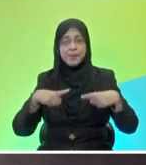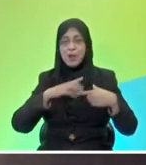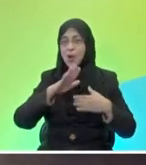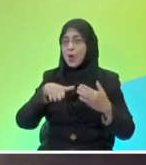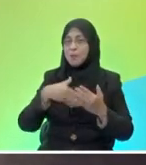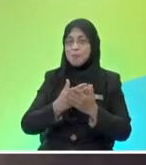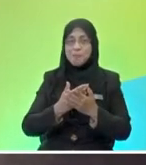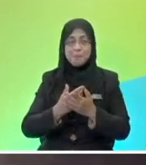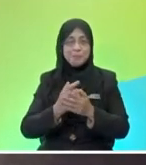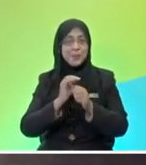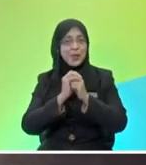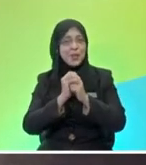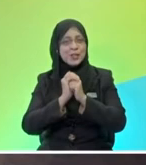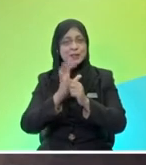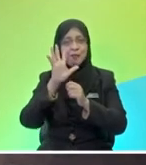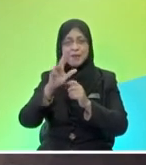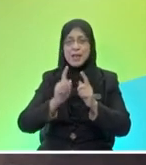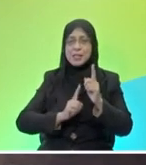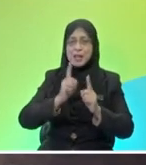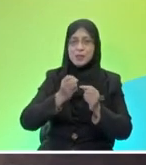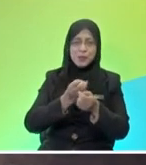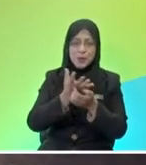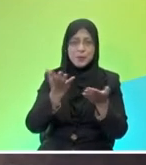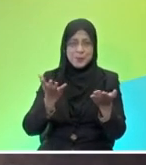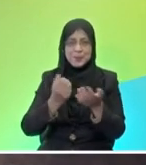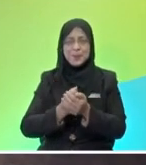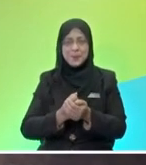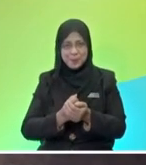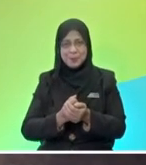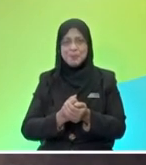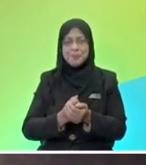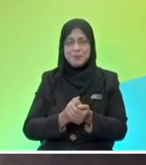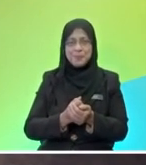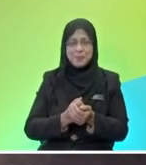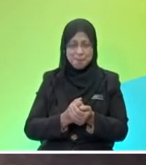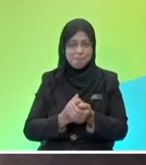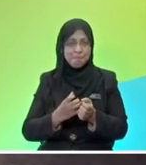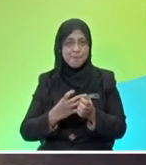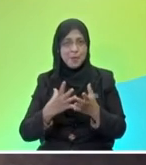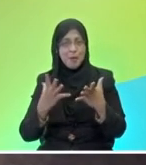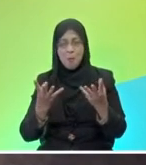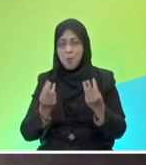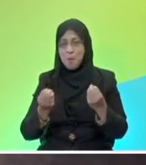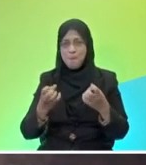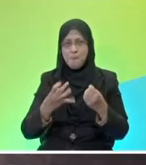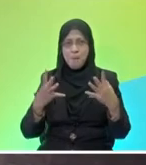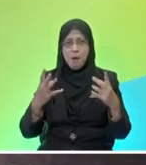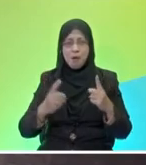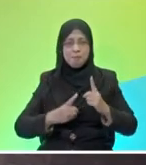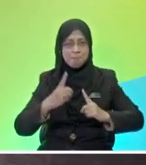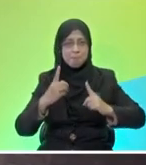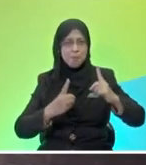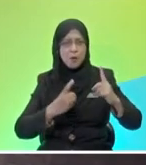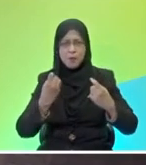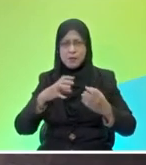i'm sure my friends at home you get five stars as well but we are greedy for stars and marks we want to get more right mr q we want to study harder